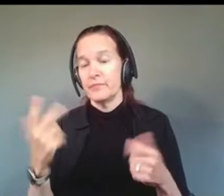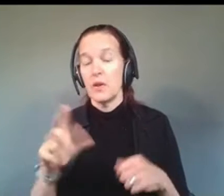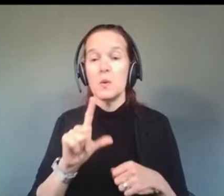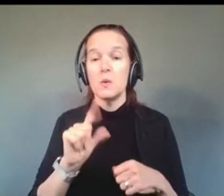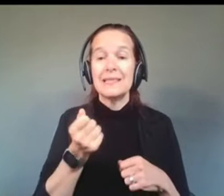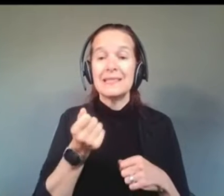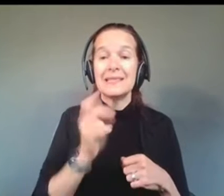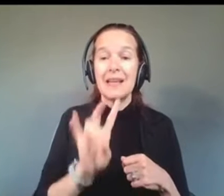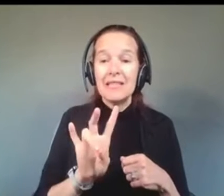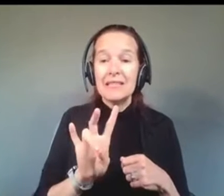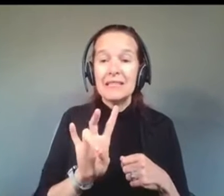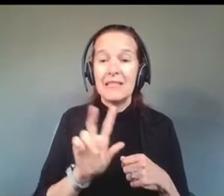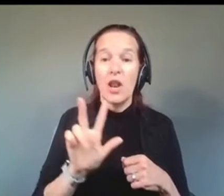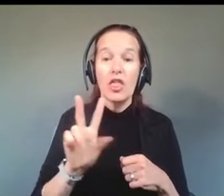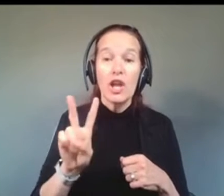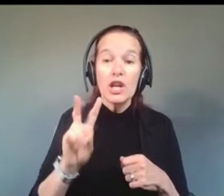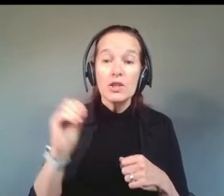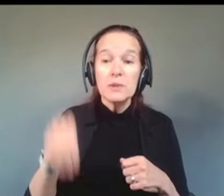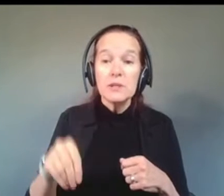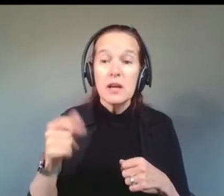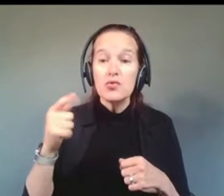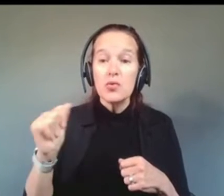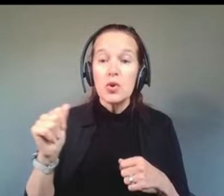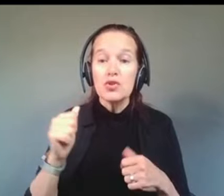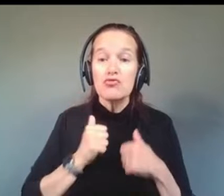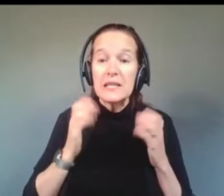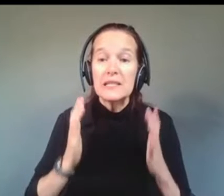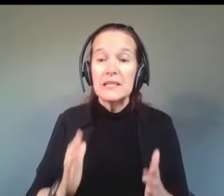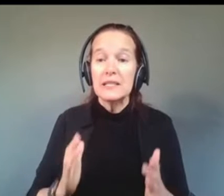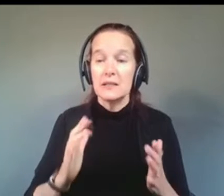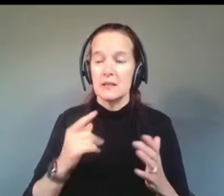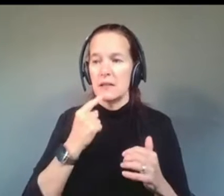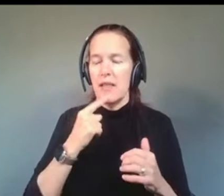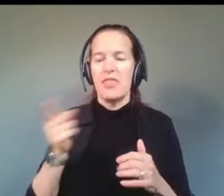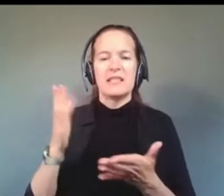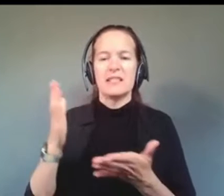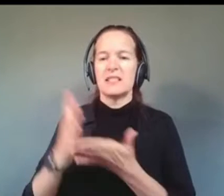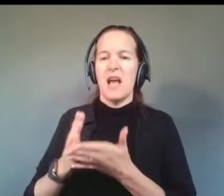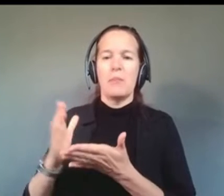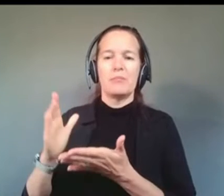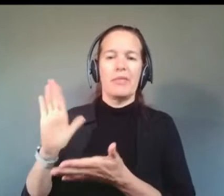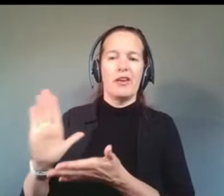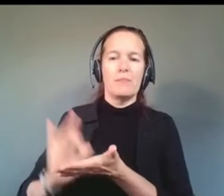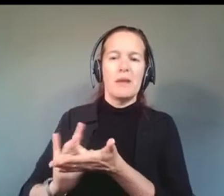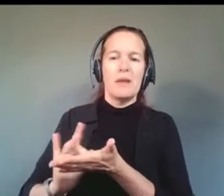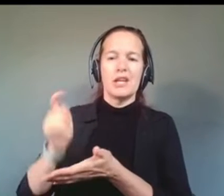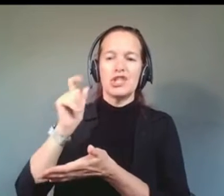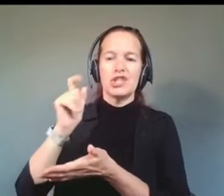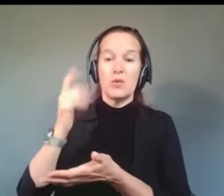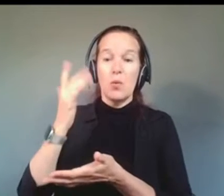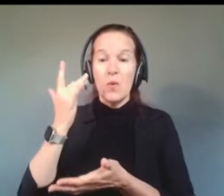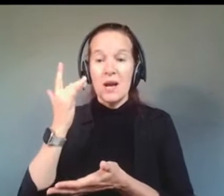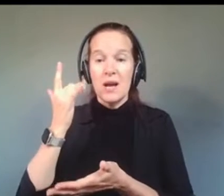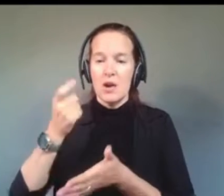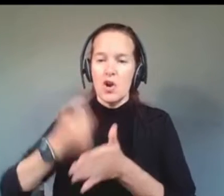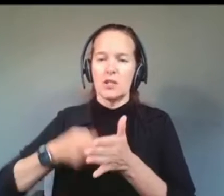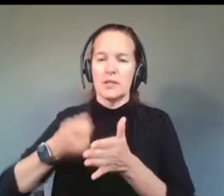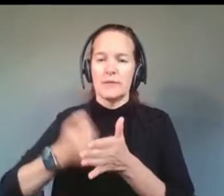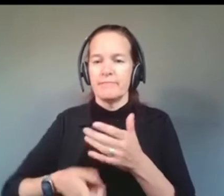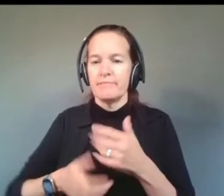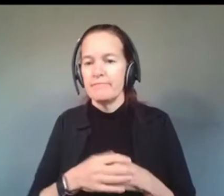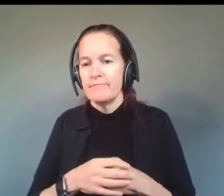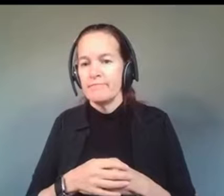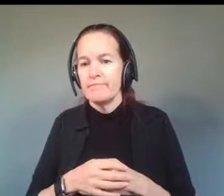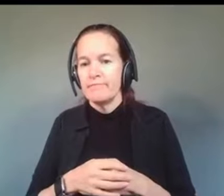32% of Georgia residents reported they stopped taking medications as prescribed due to cost. And